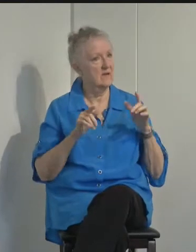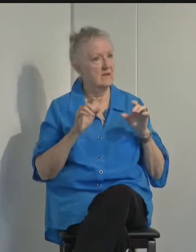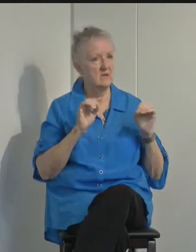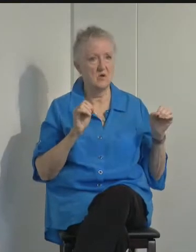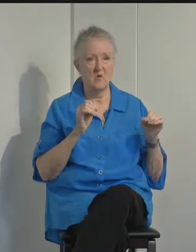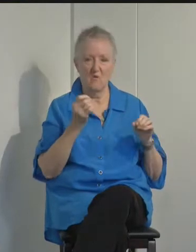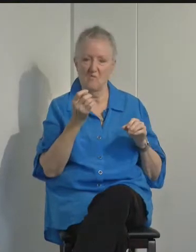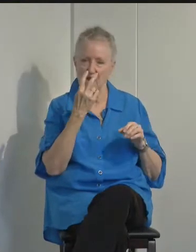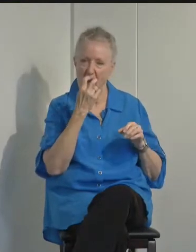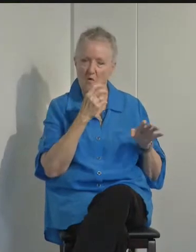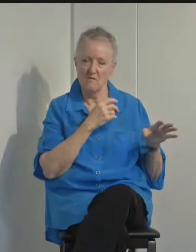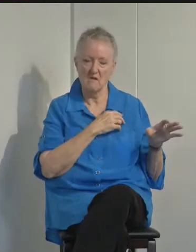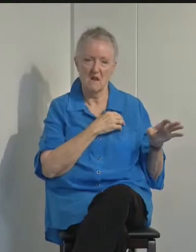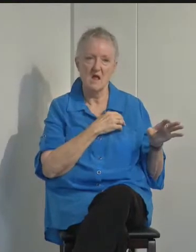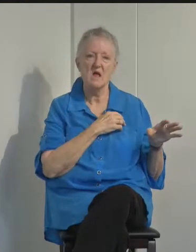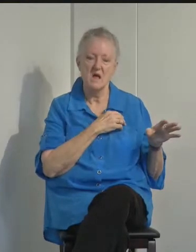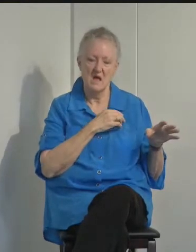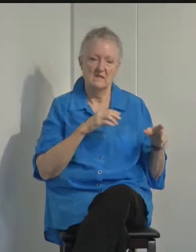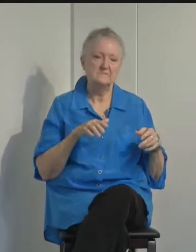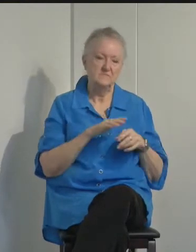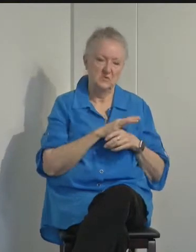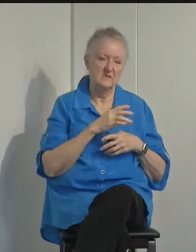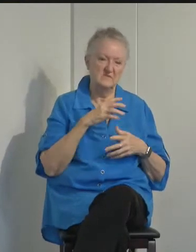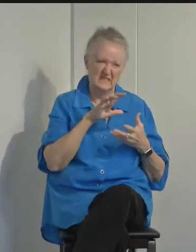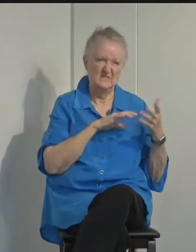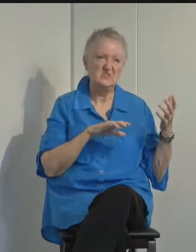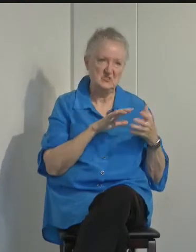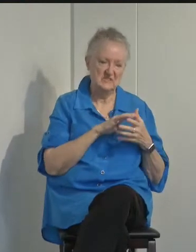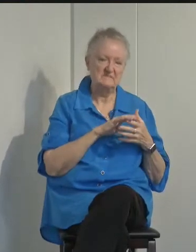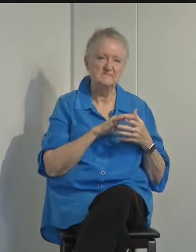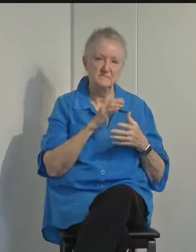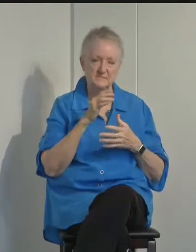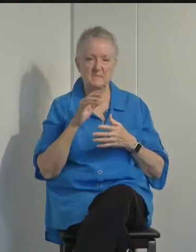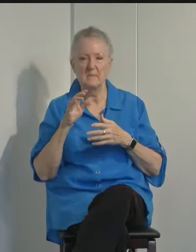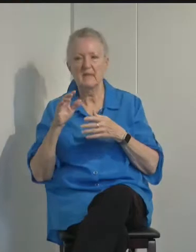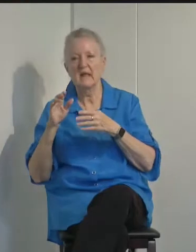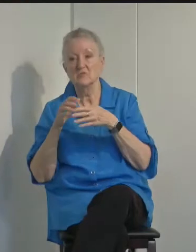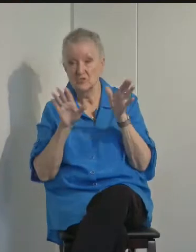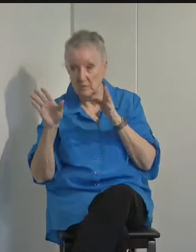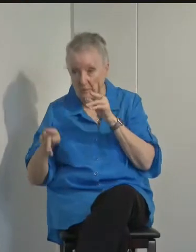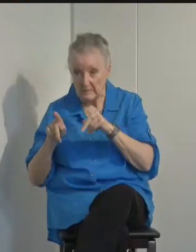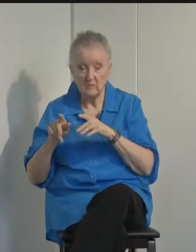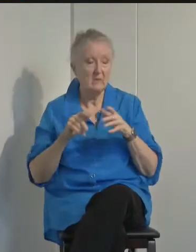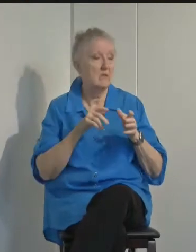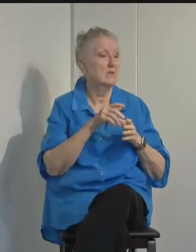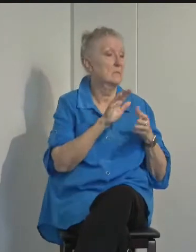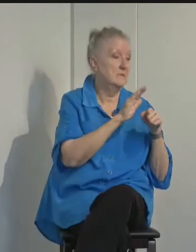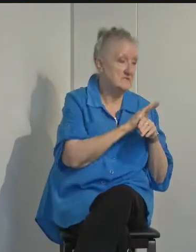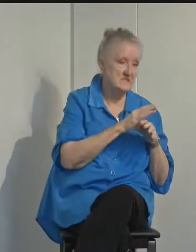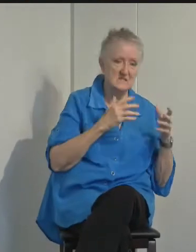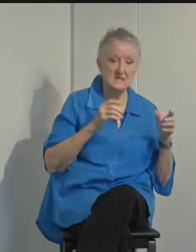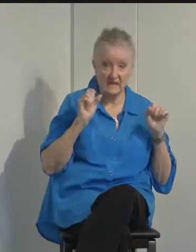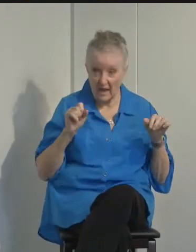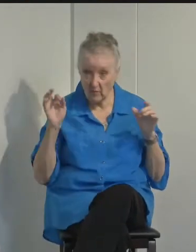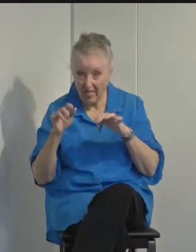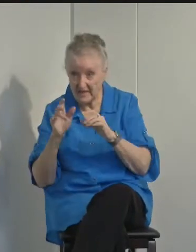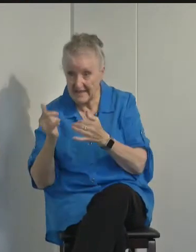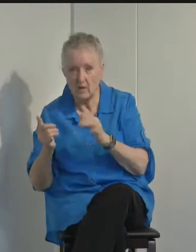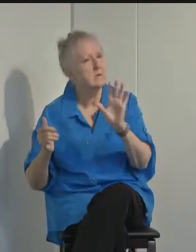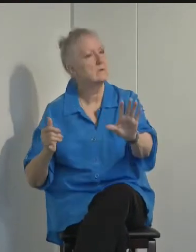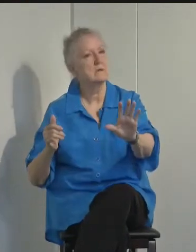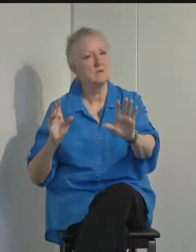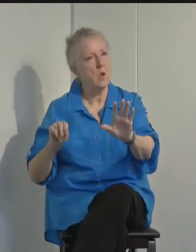doubt also filled with confusion. Both the businesses and the general community. Can we gather now? No.